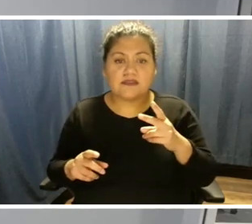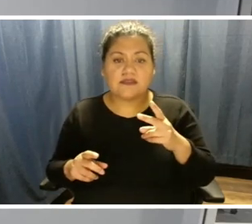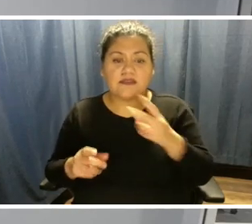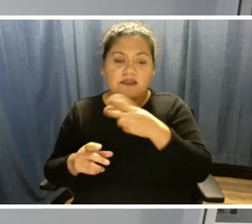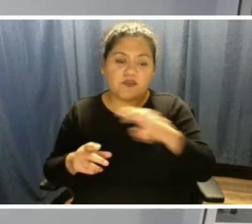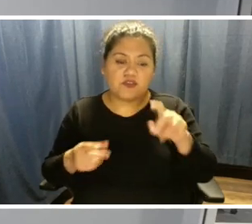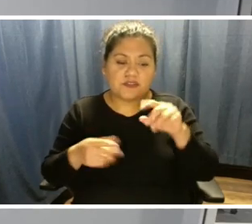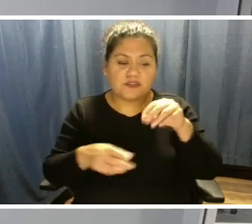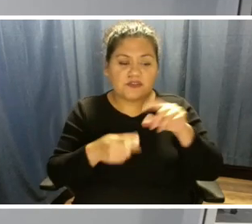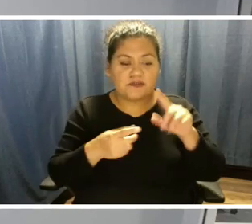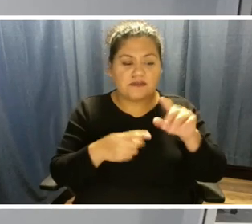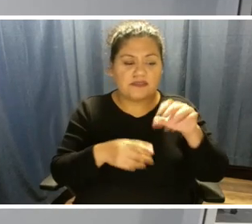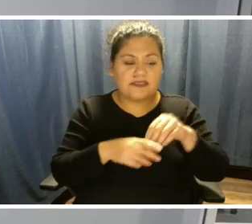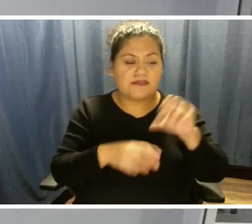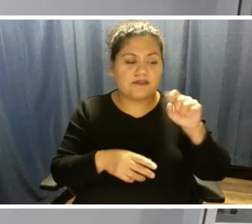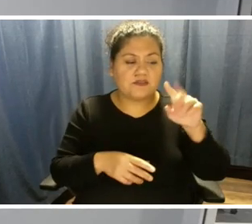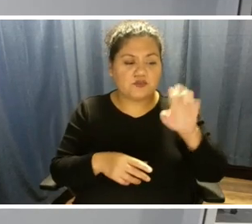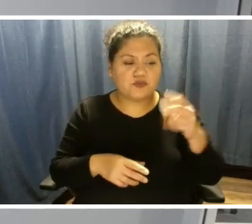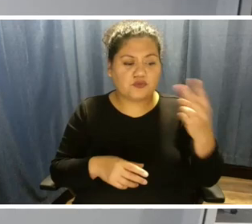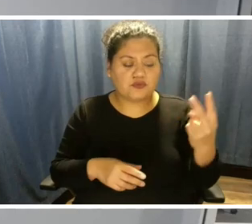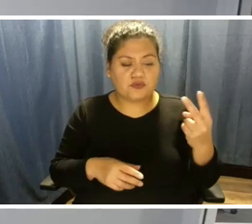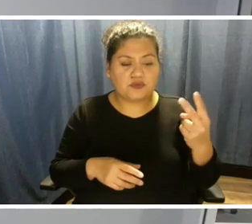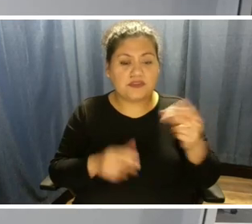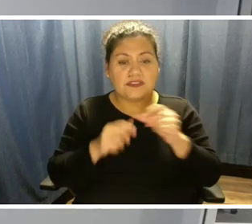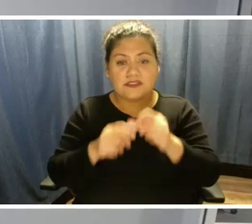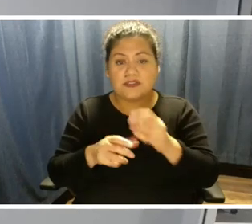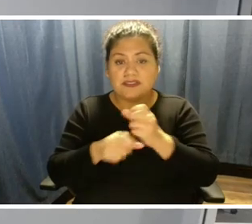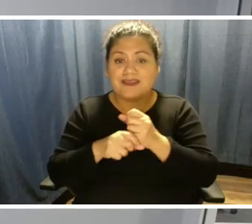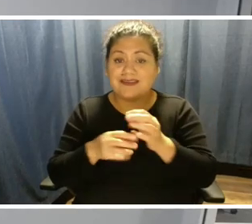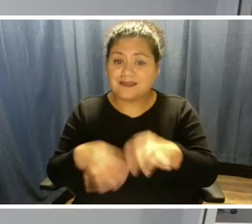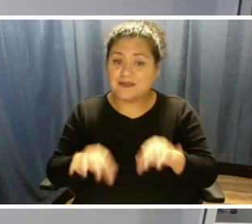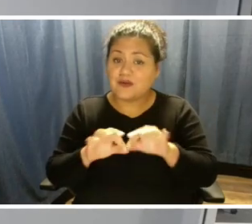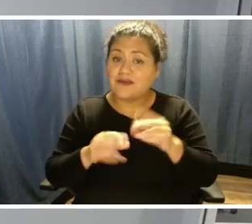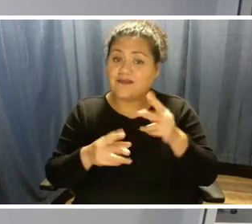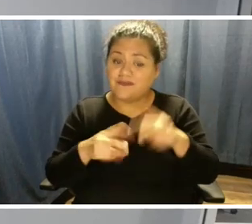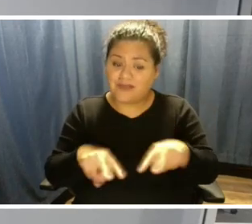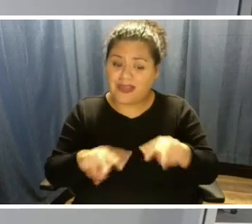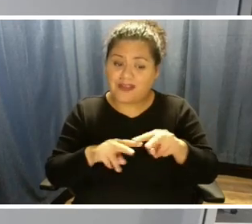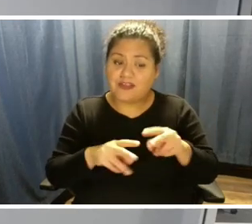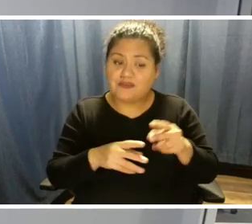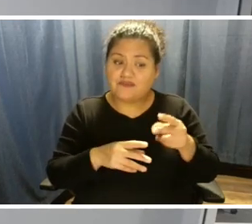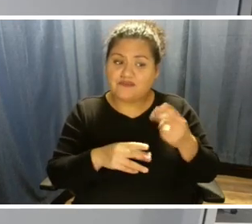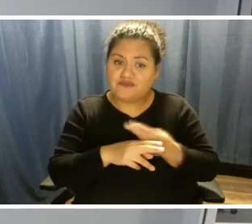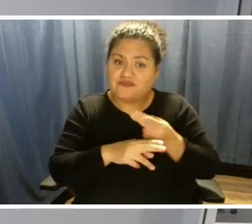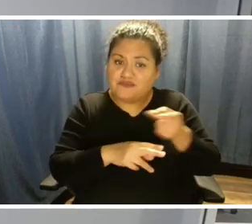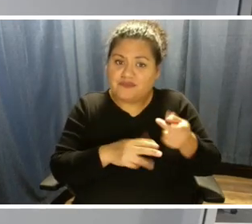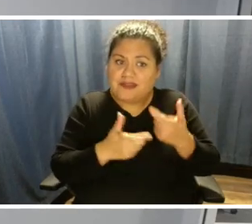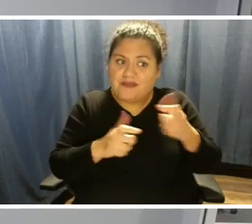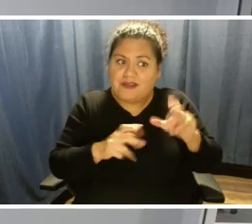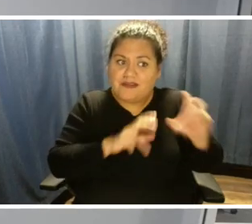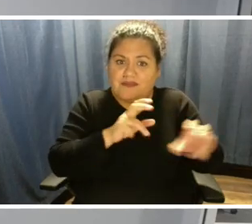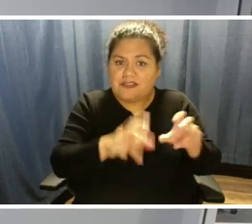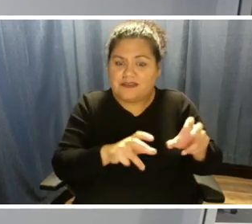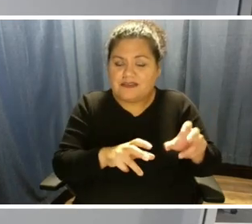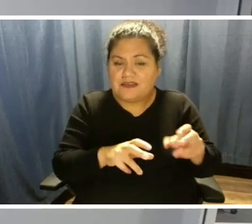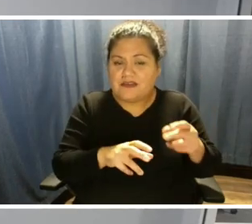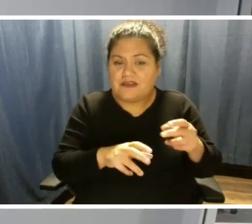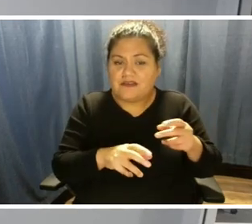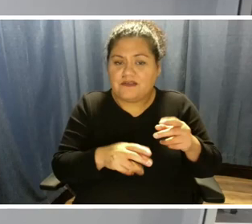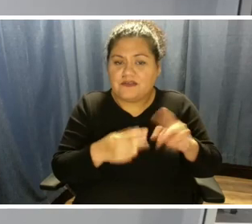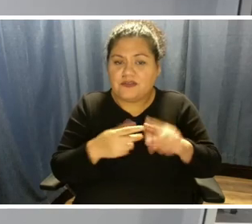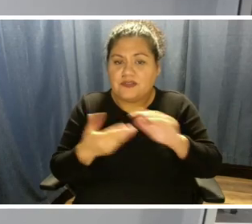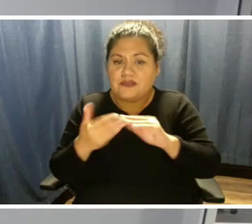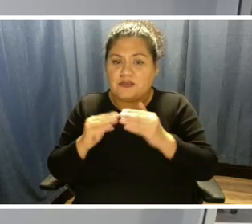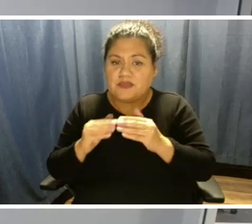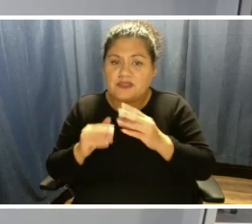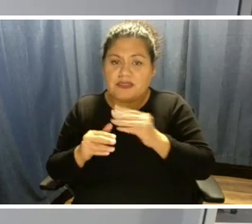continue to get significant value out of that large investment we made for the community and